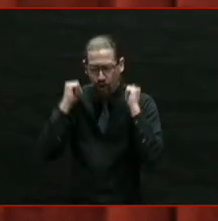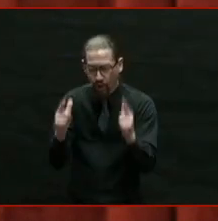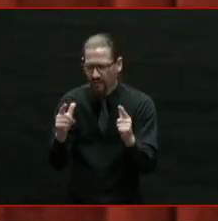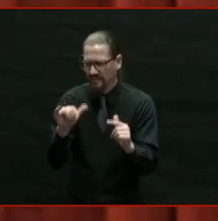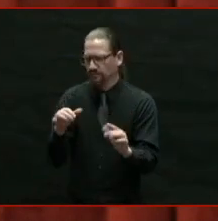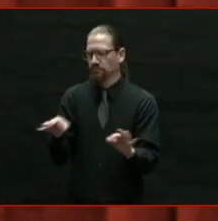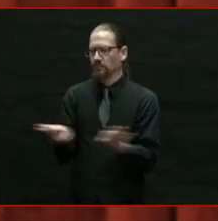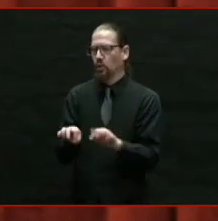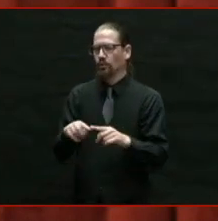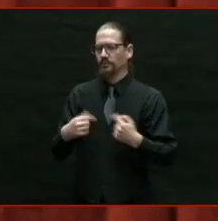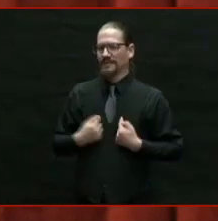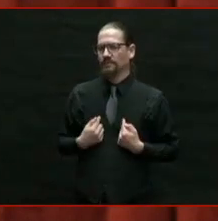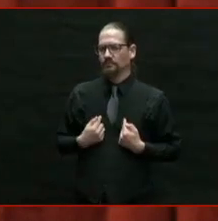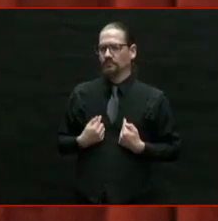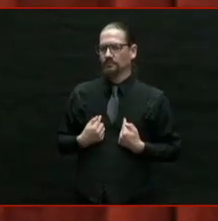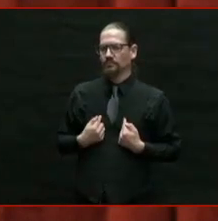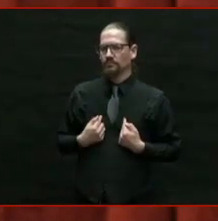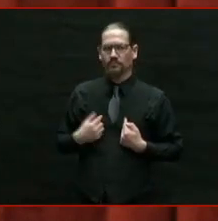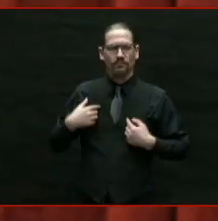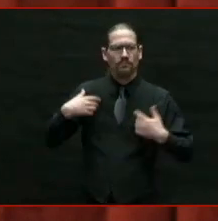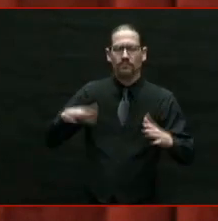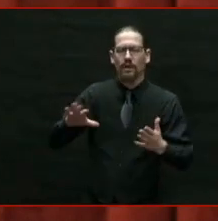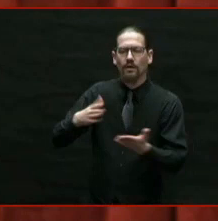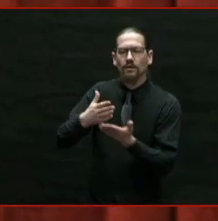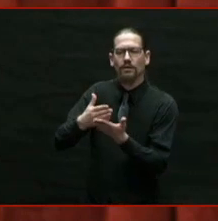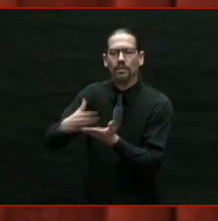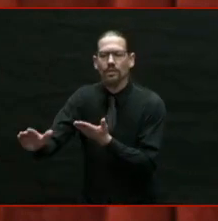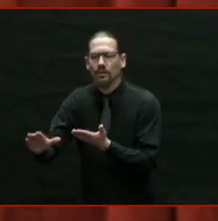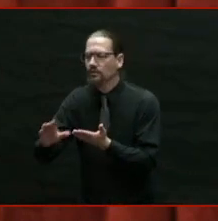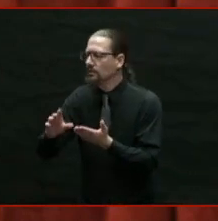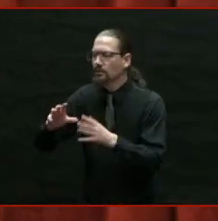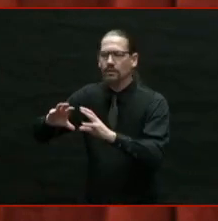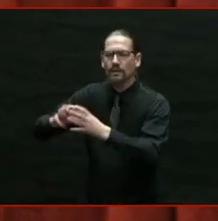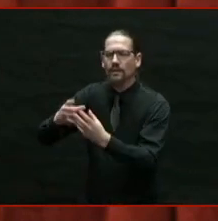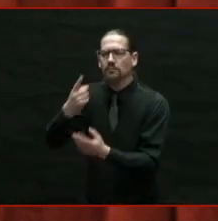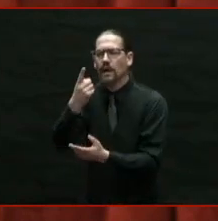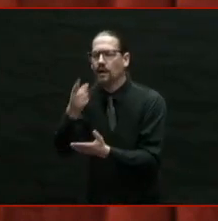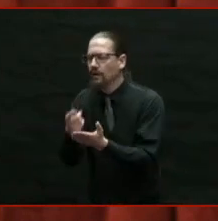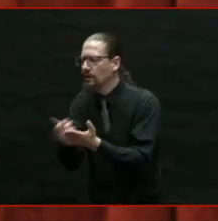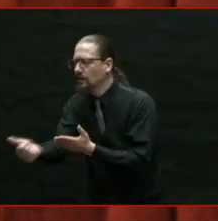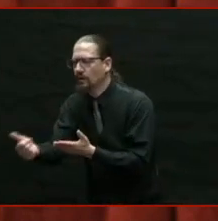In partnership, hand-in-hand, with our friends in labor,